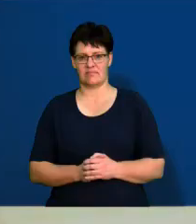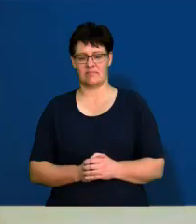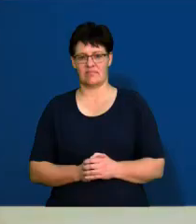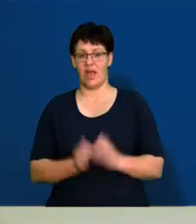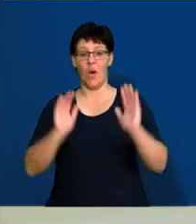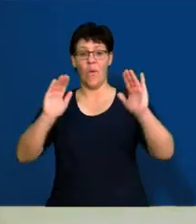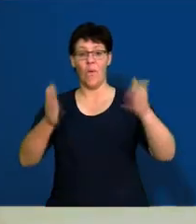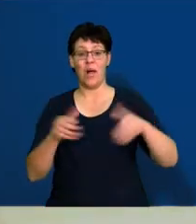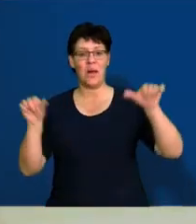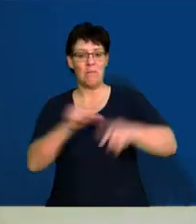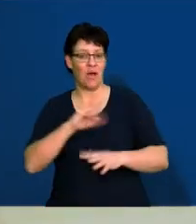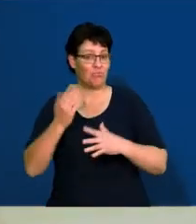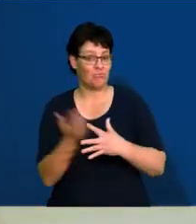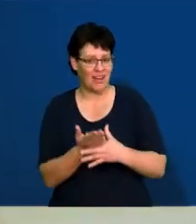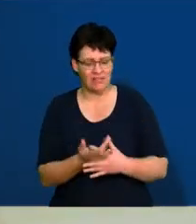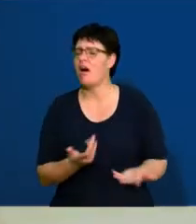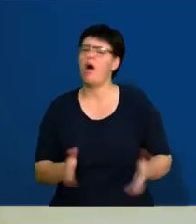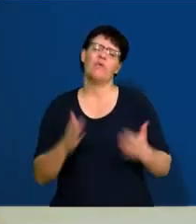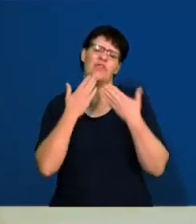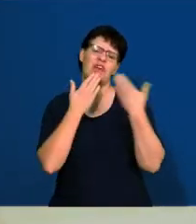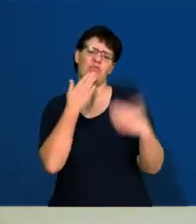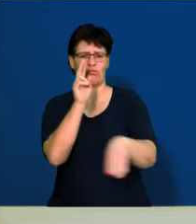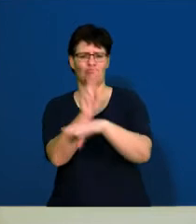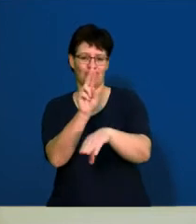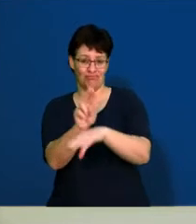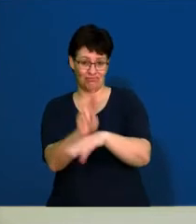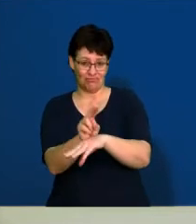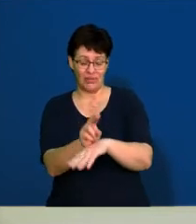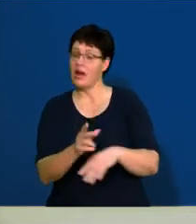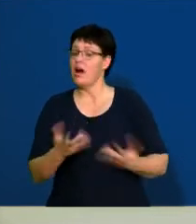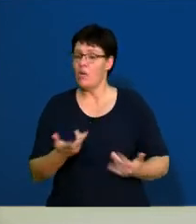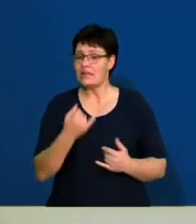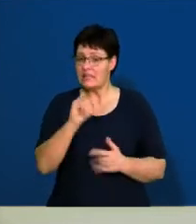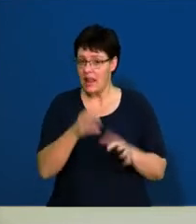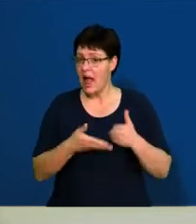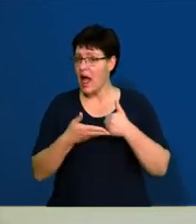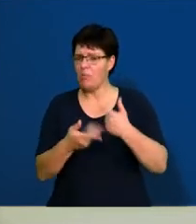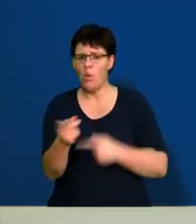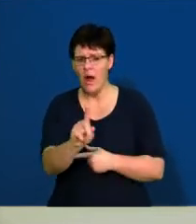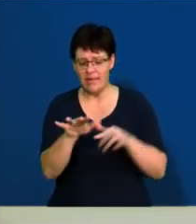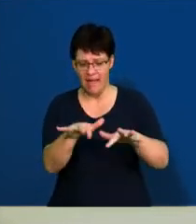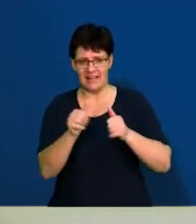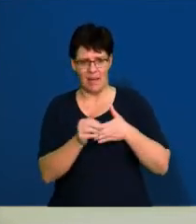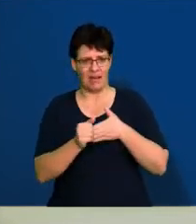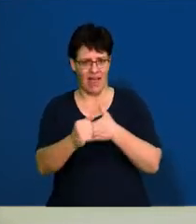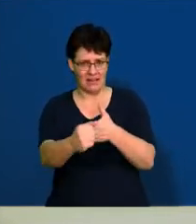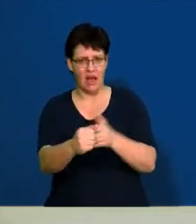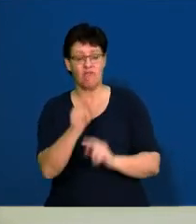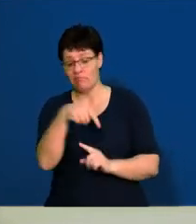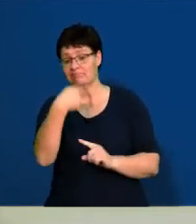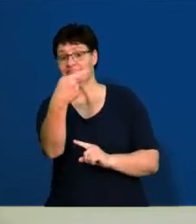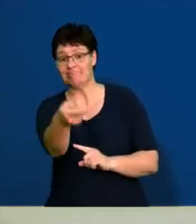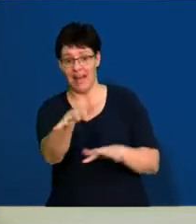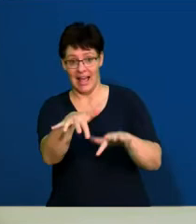Welcome back from the Breakmatrix. Thank you so much for tuning in. We are still assisting you with your exam guide for that upcoming